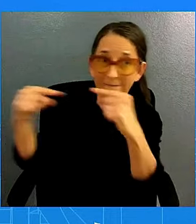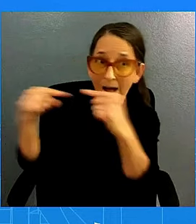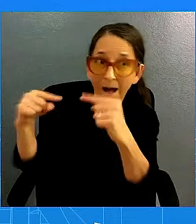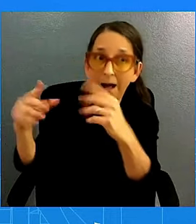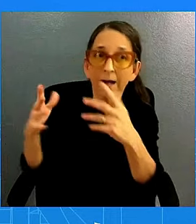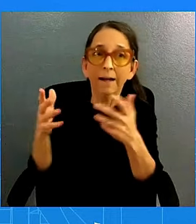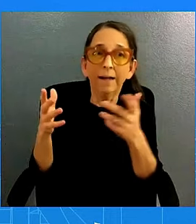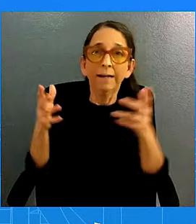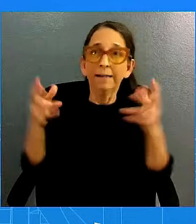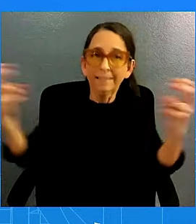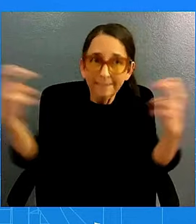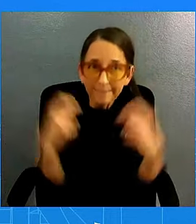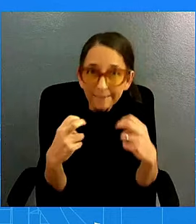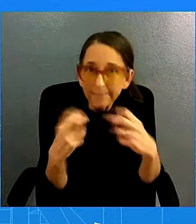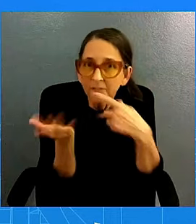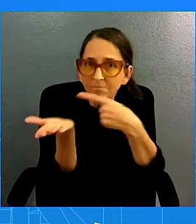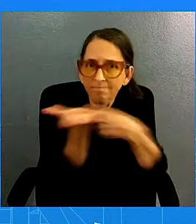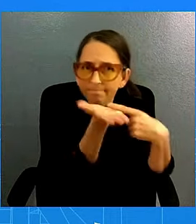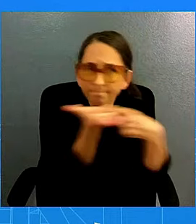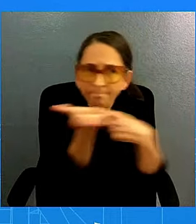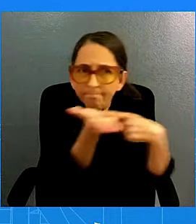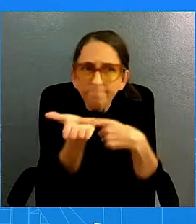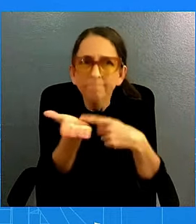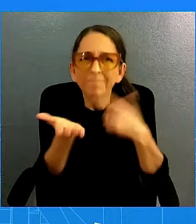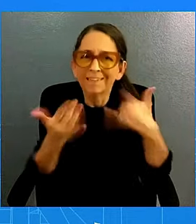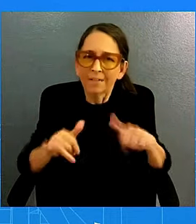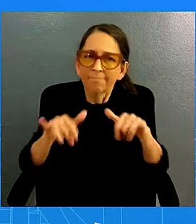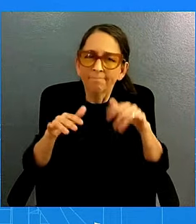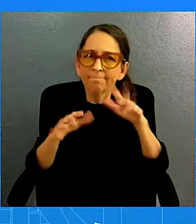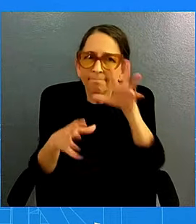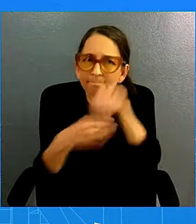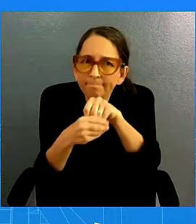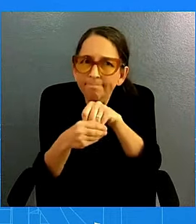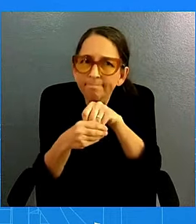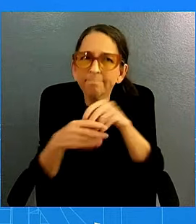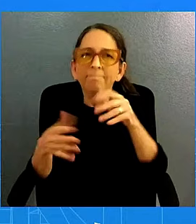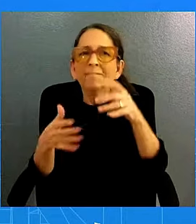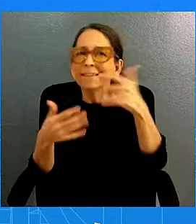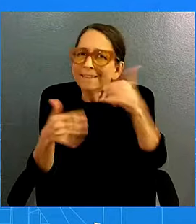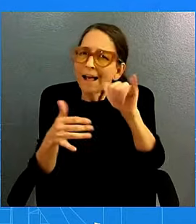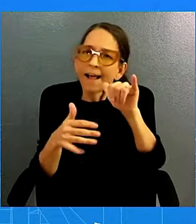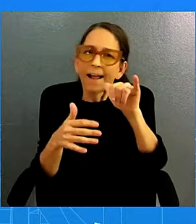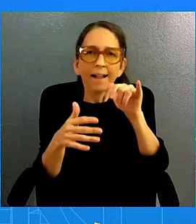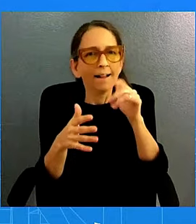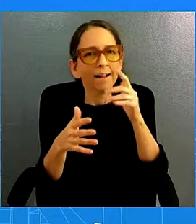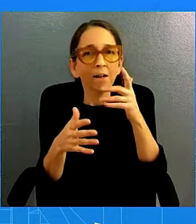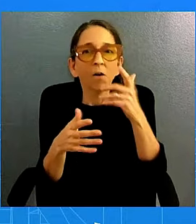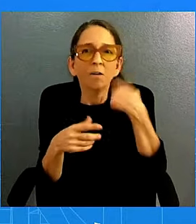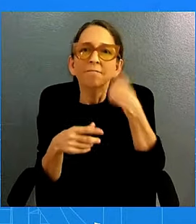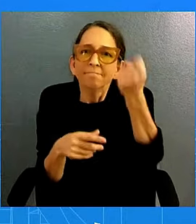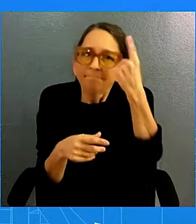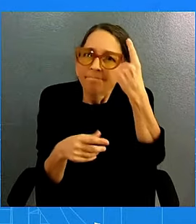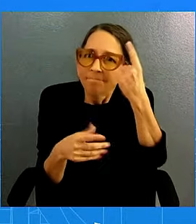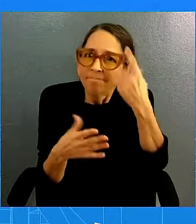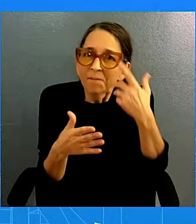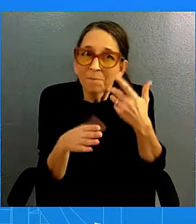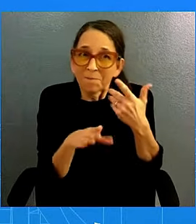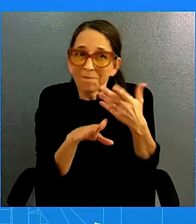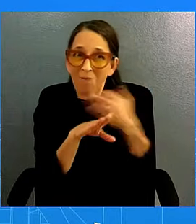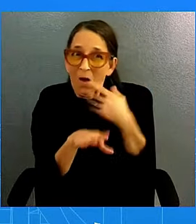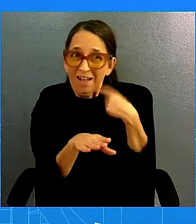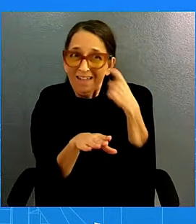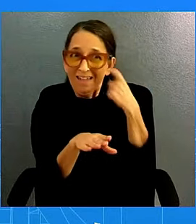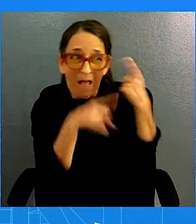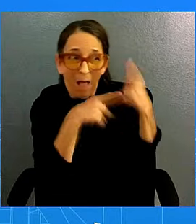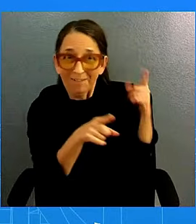that. Nothing's changed. We're still trying to get that done. We understand that even before the incidents of the last couple of days, doing that was